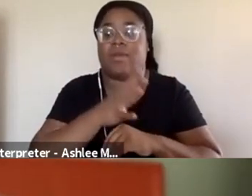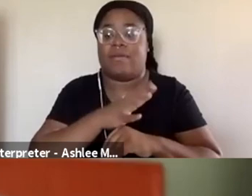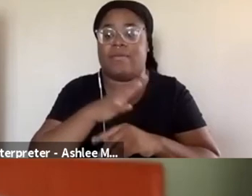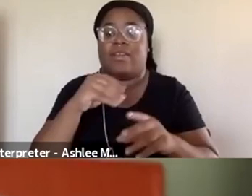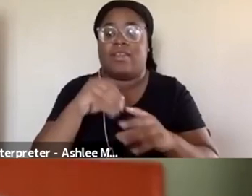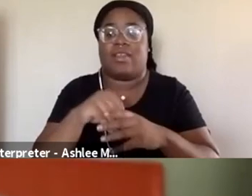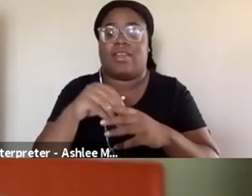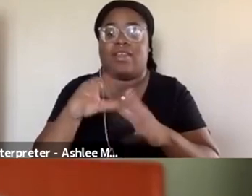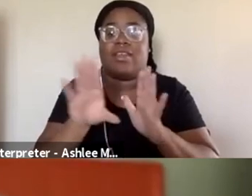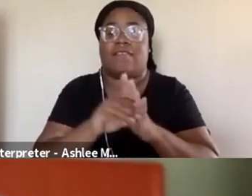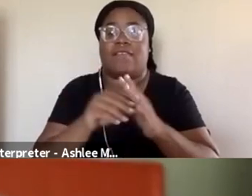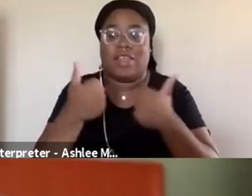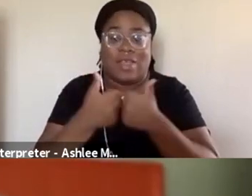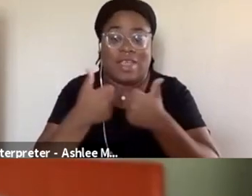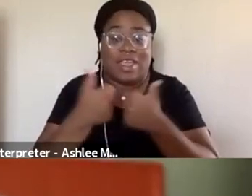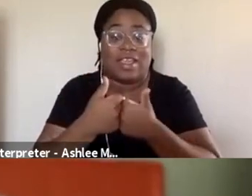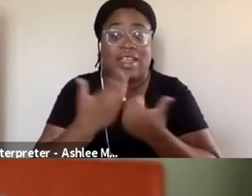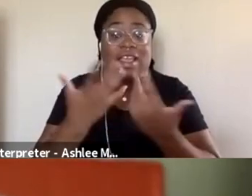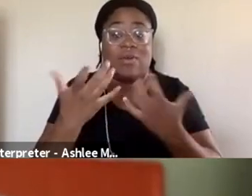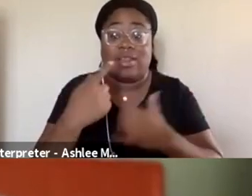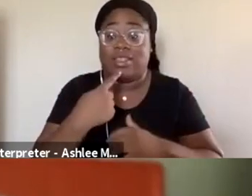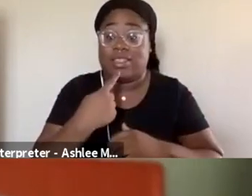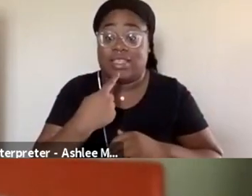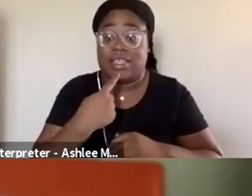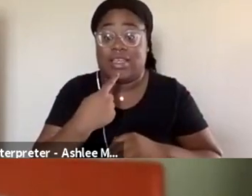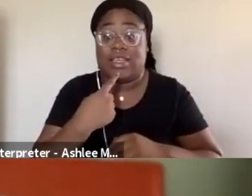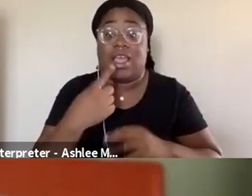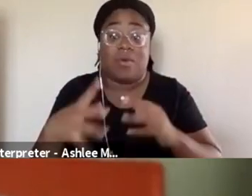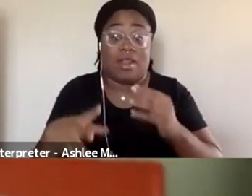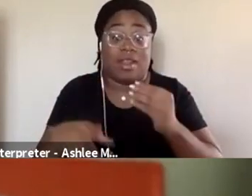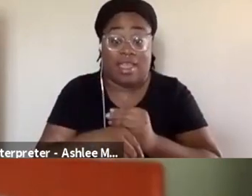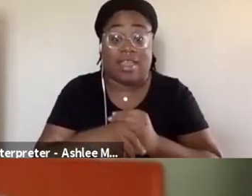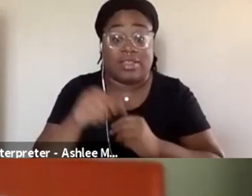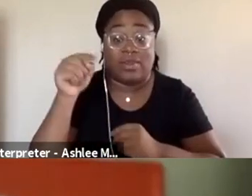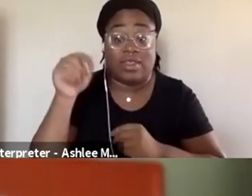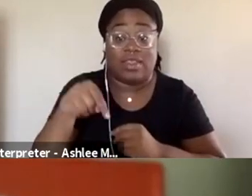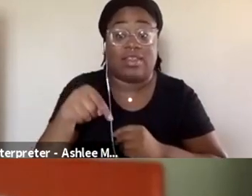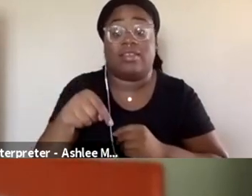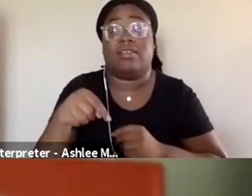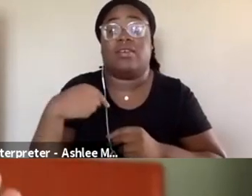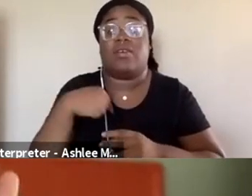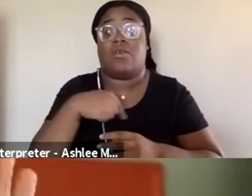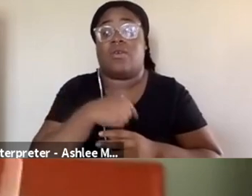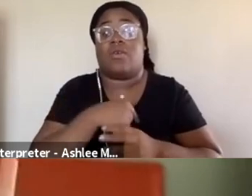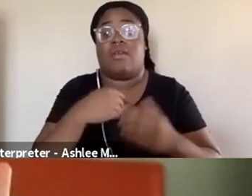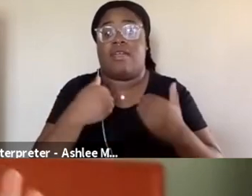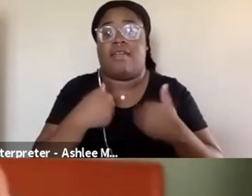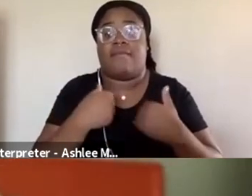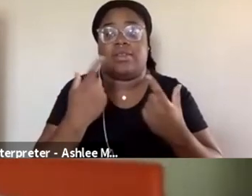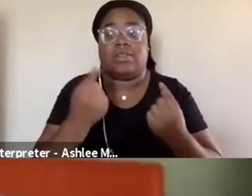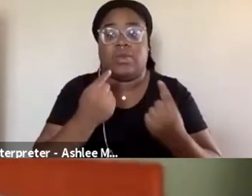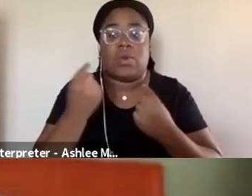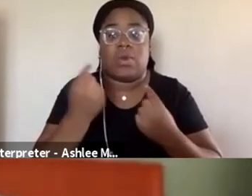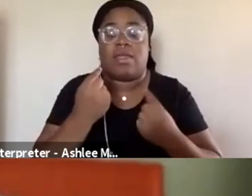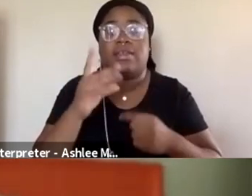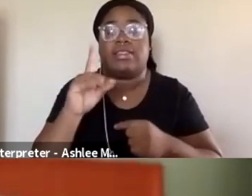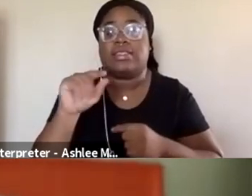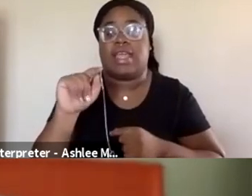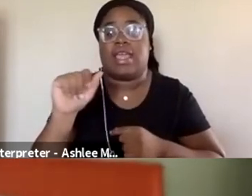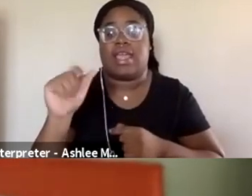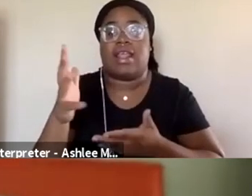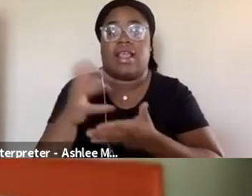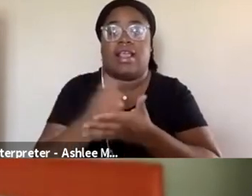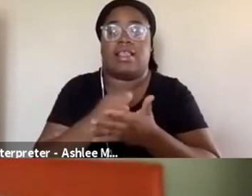I don't even know the name of my shit. But I do want to say, I just want to add to this because we've been doing data collection at